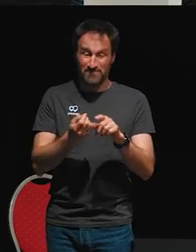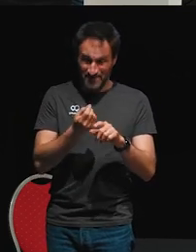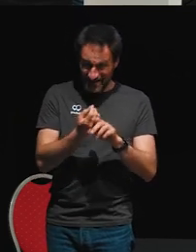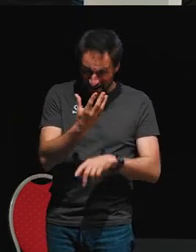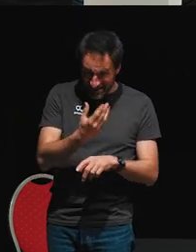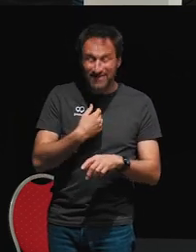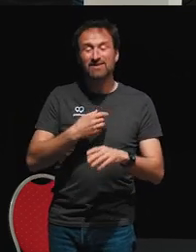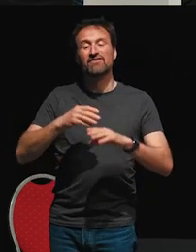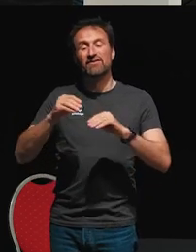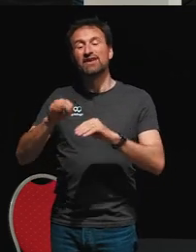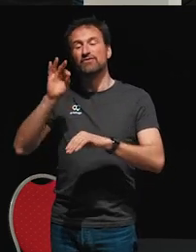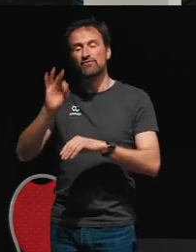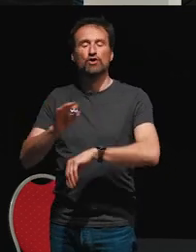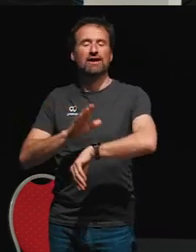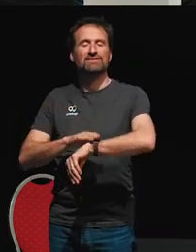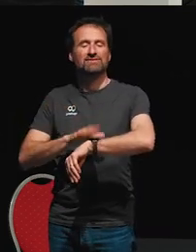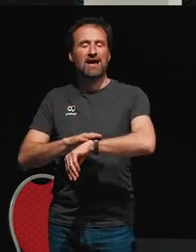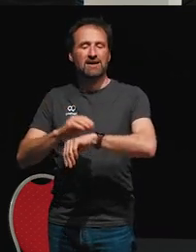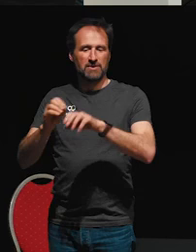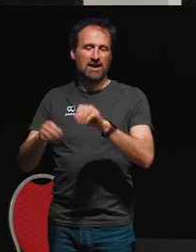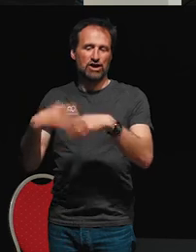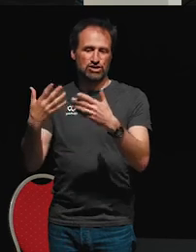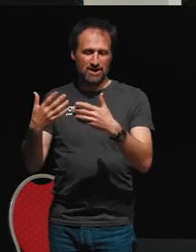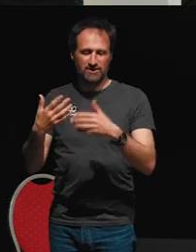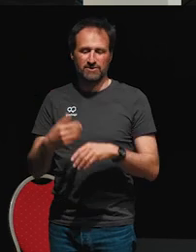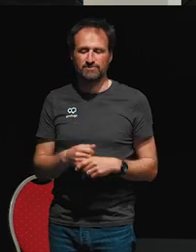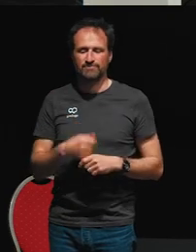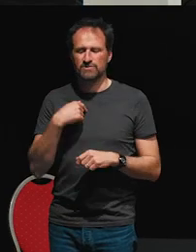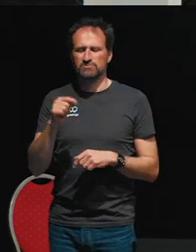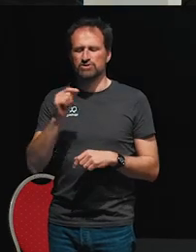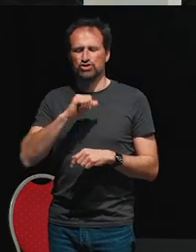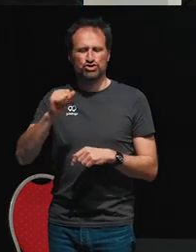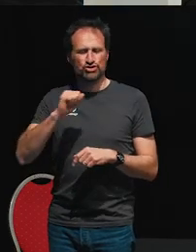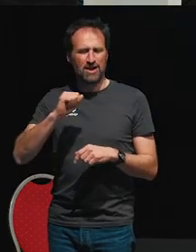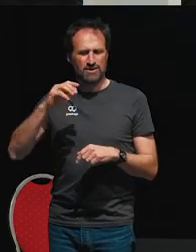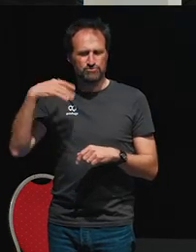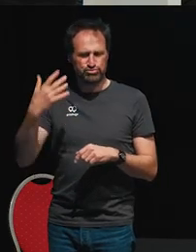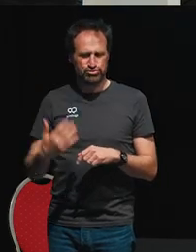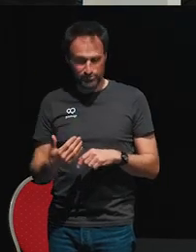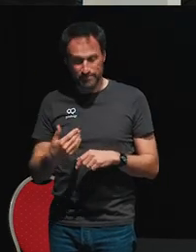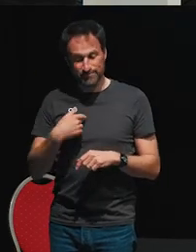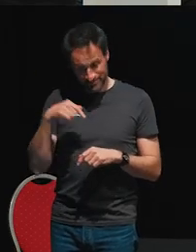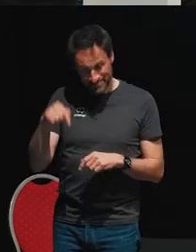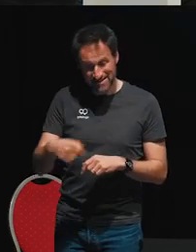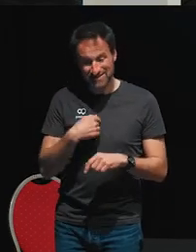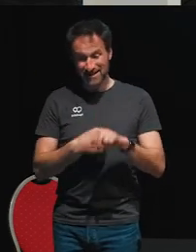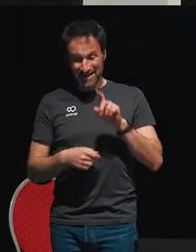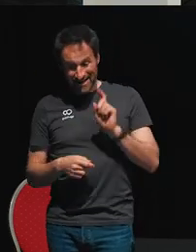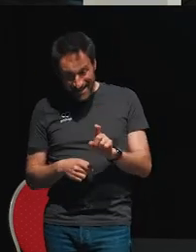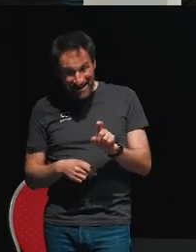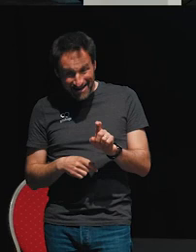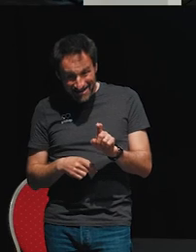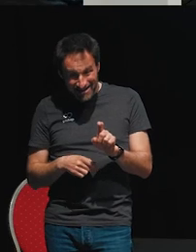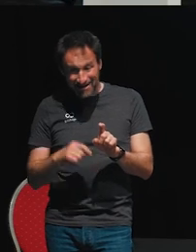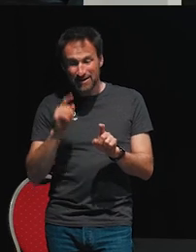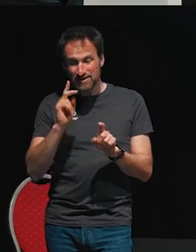I'll give it a slightly lower duration so that it goes a bit faster. Now when I click my button, you can